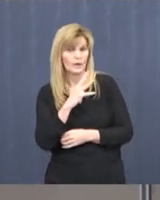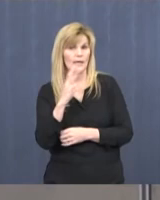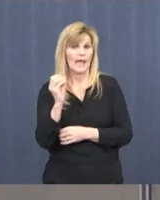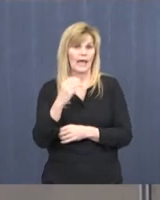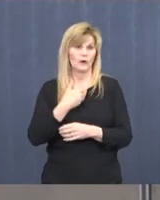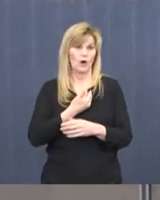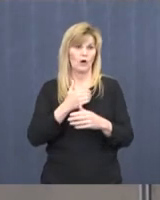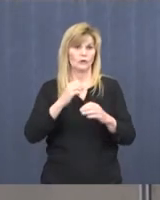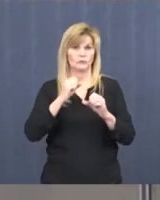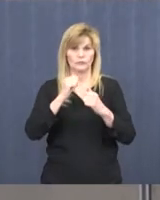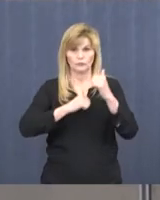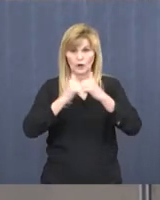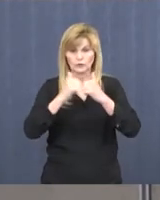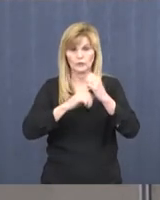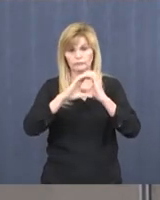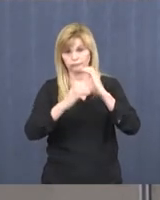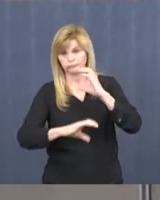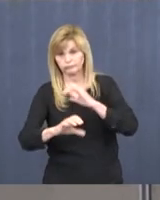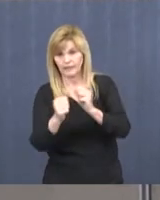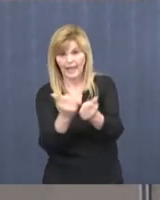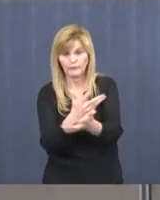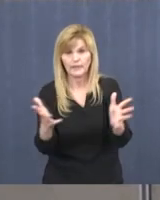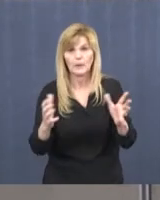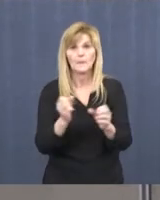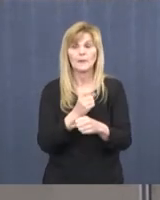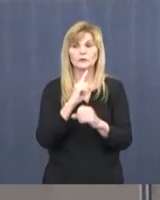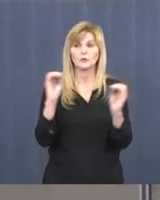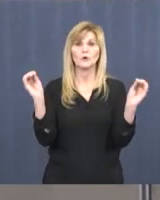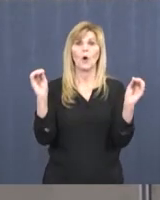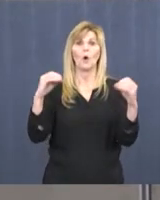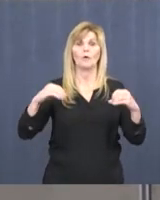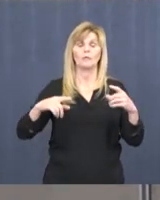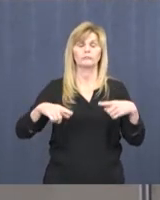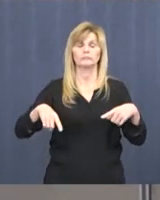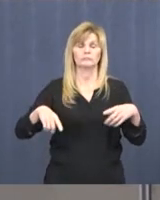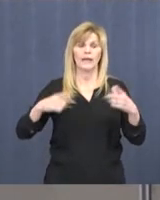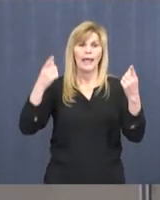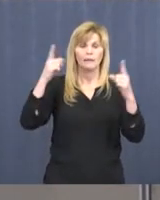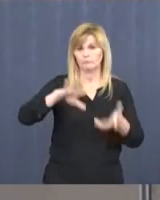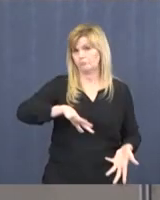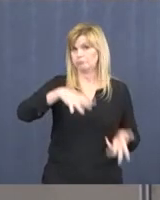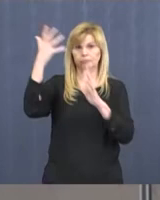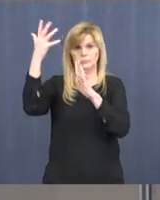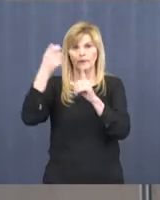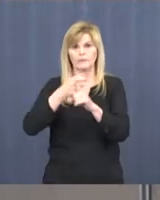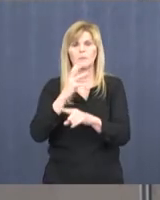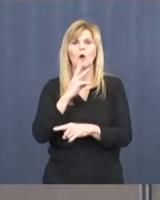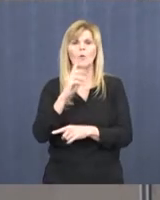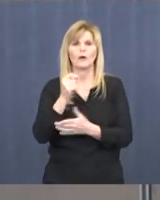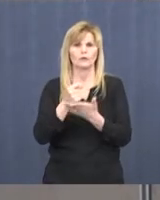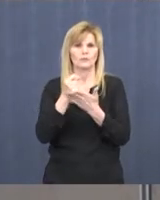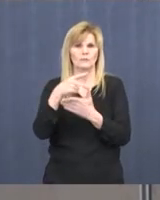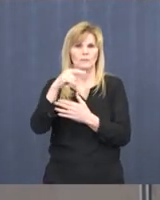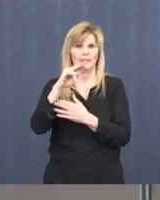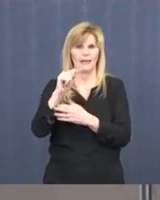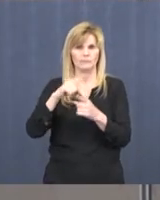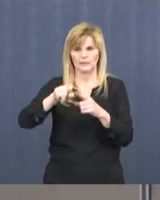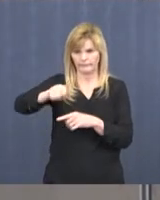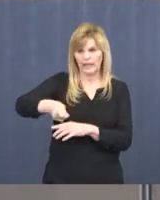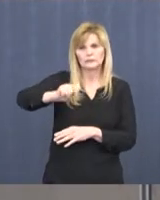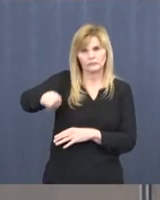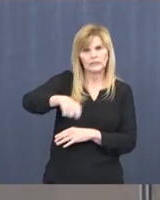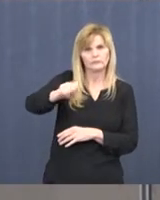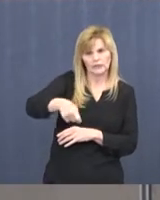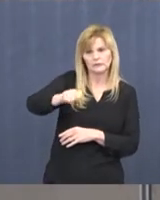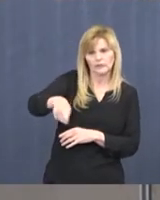want to make sure that we don't have any big issues coming out of our water treatment plant due to flushing more